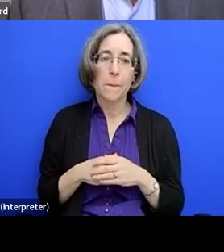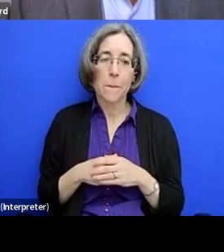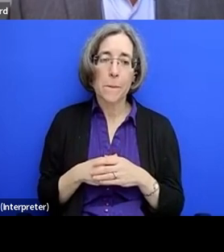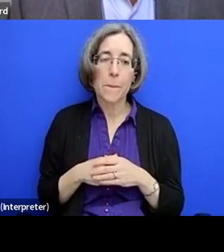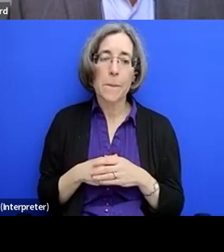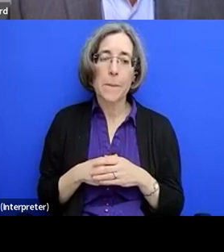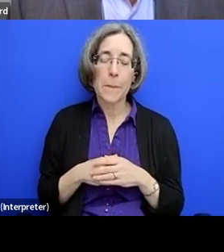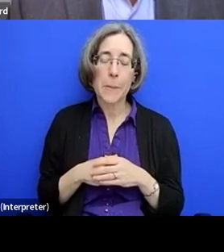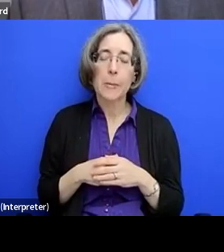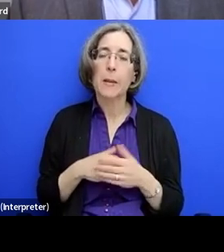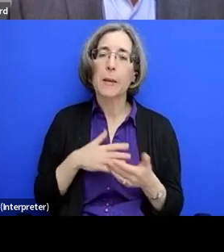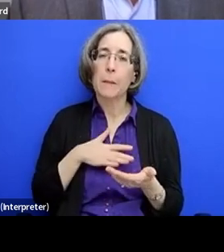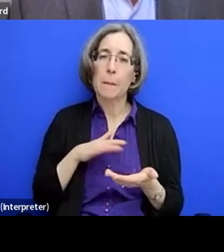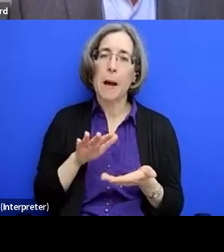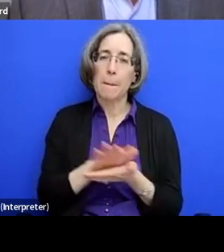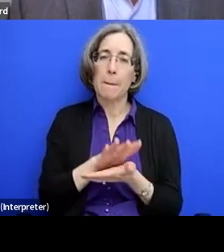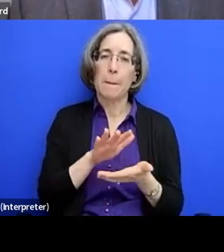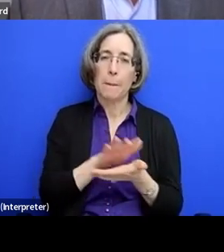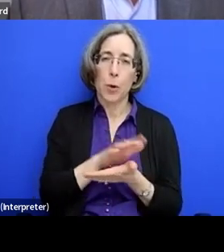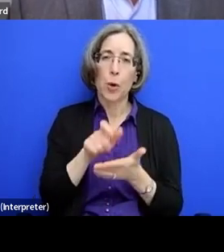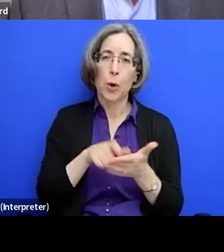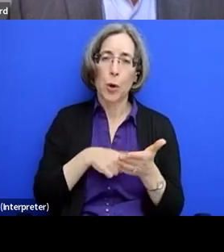in my paper, um,